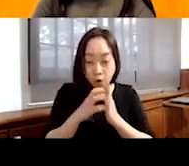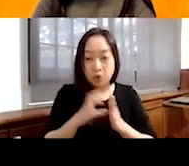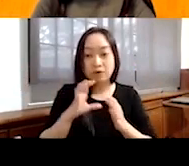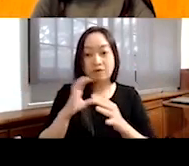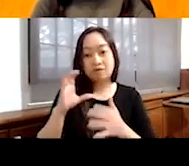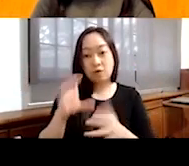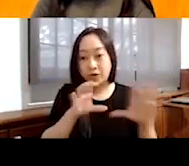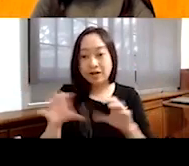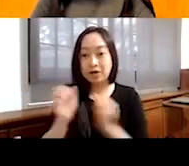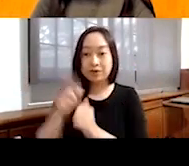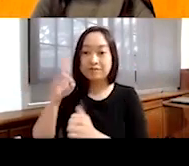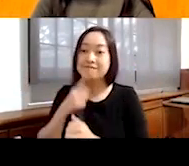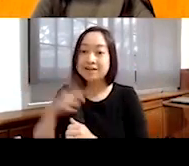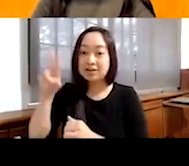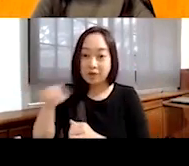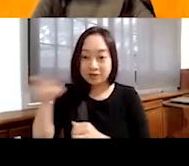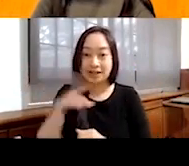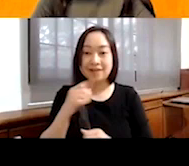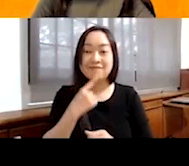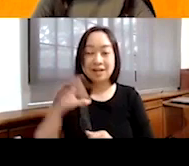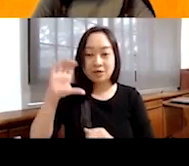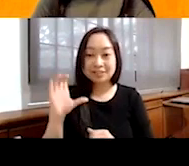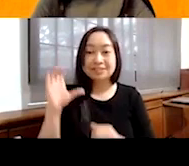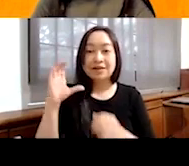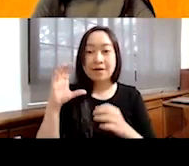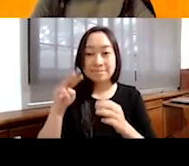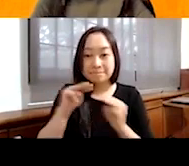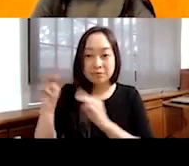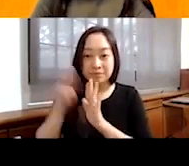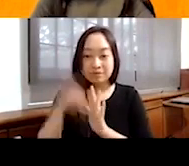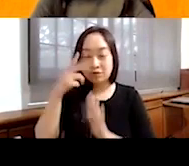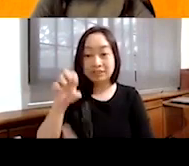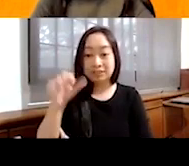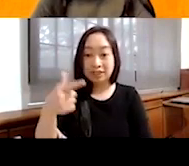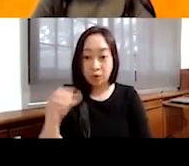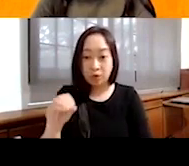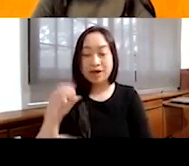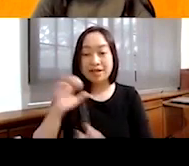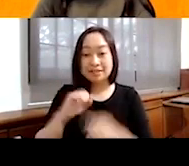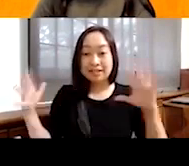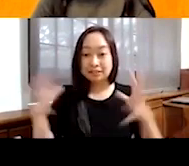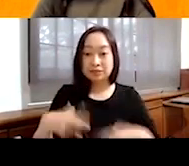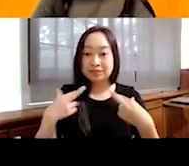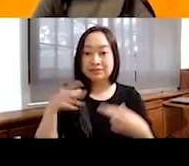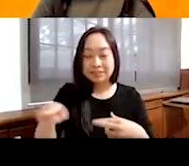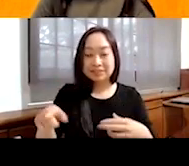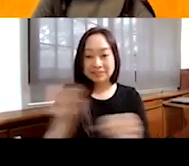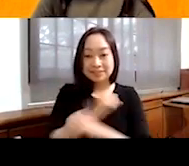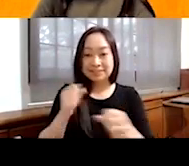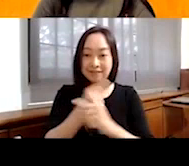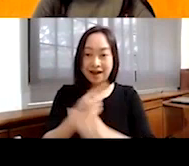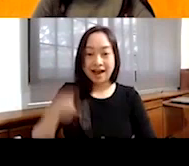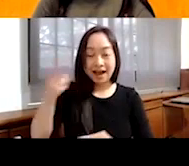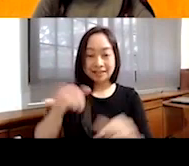and Red Crescent Movement and NGOs in disaster relief. This code seeks to safeguard high standards of behaviour